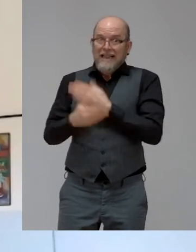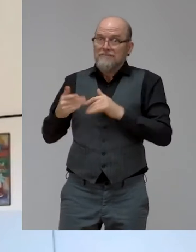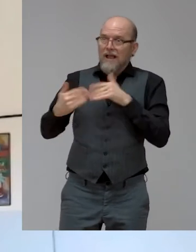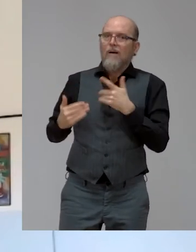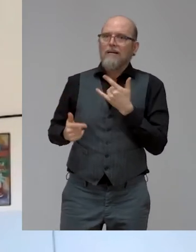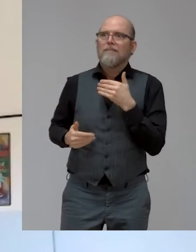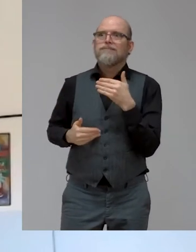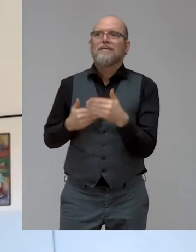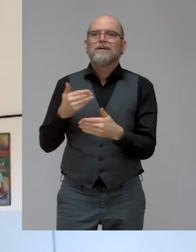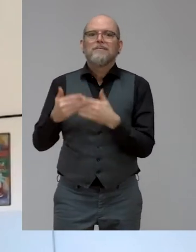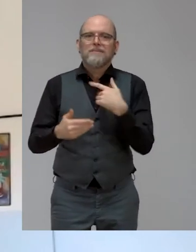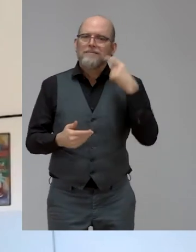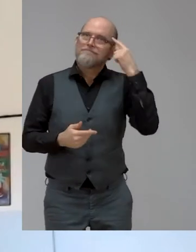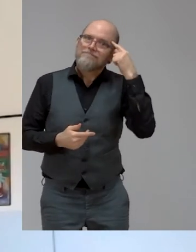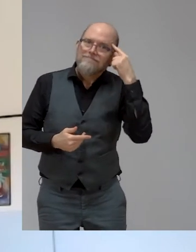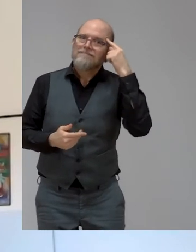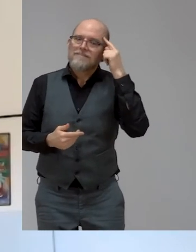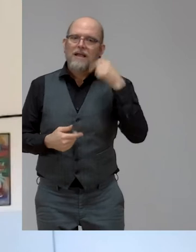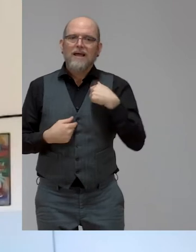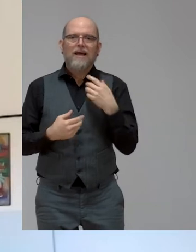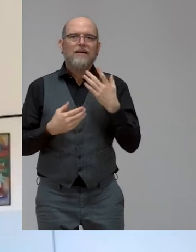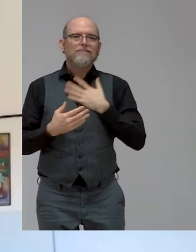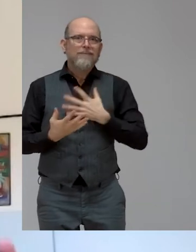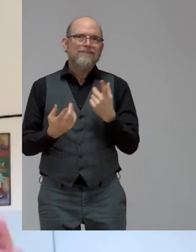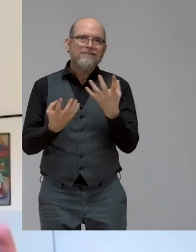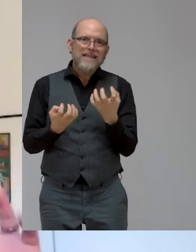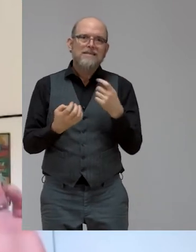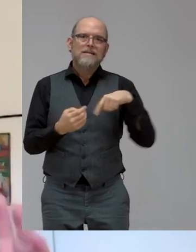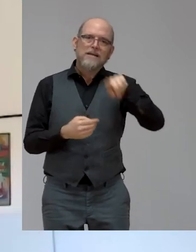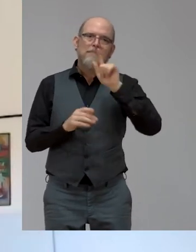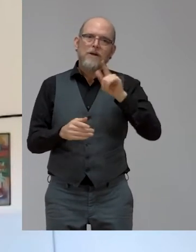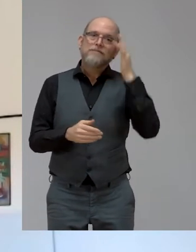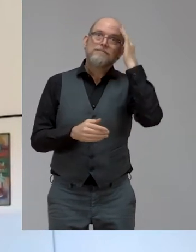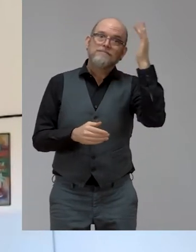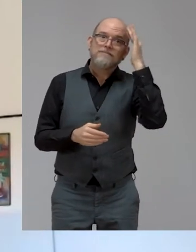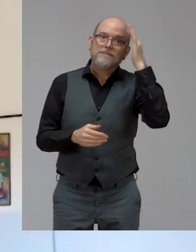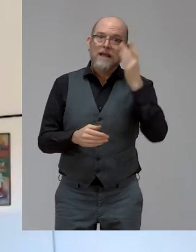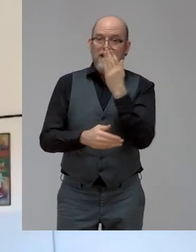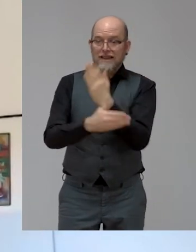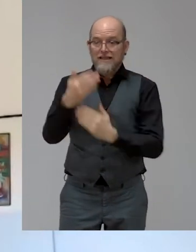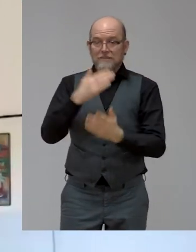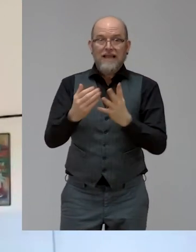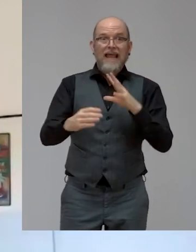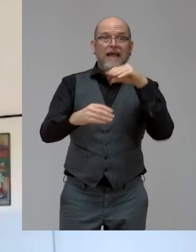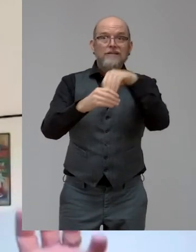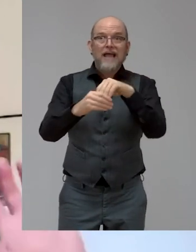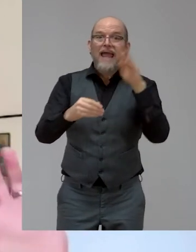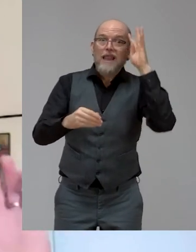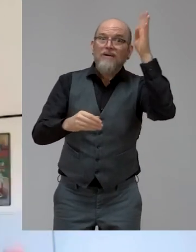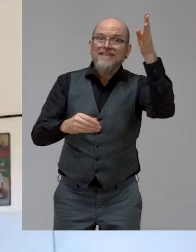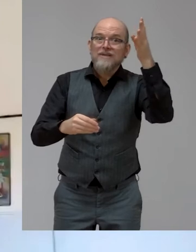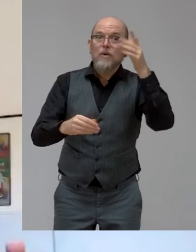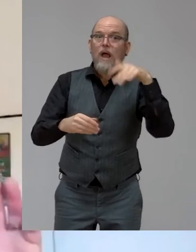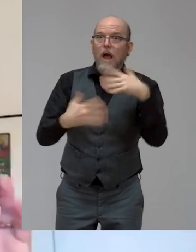want people to recognize that disability innovation has moved, has always moved society on from